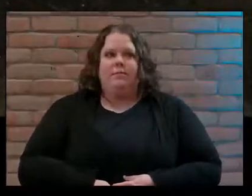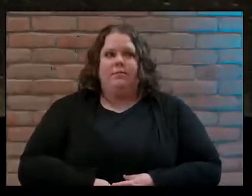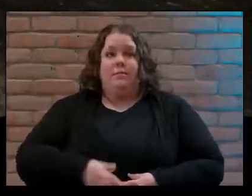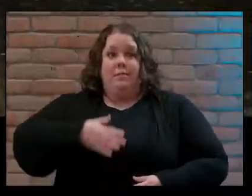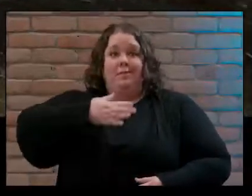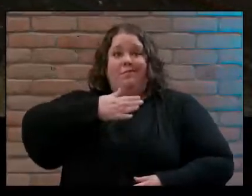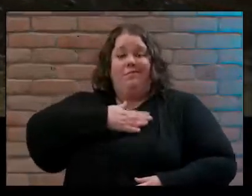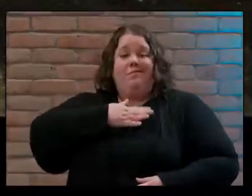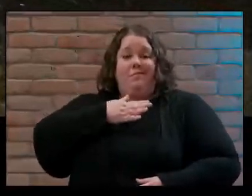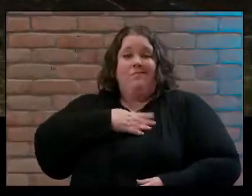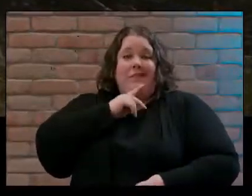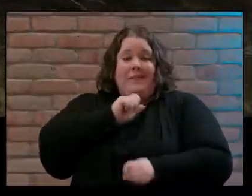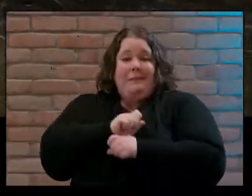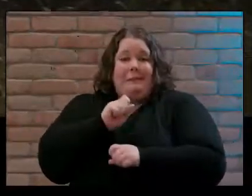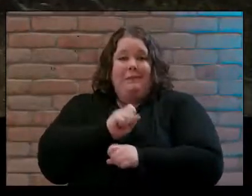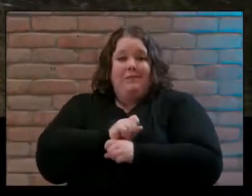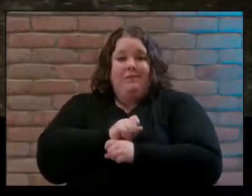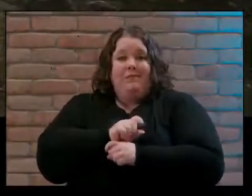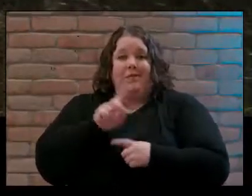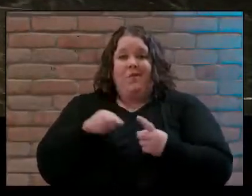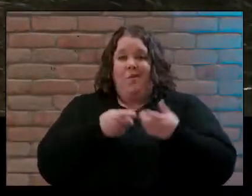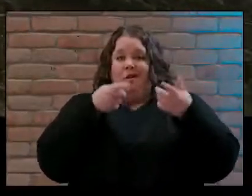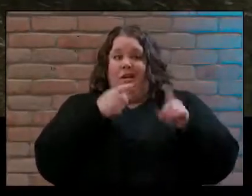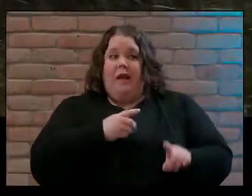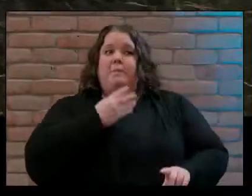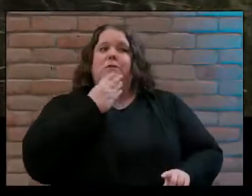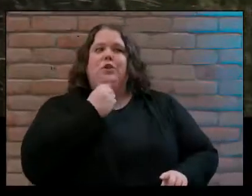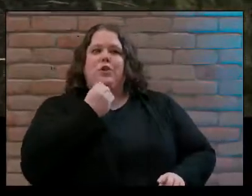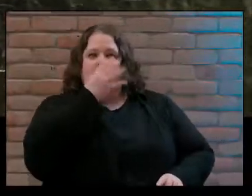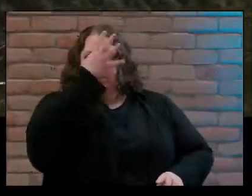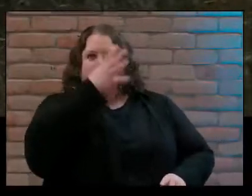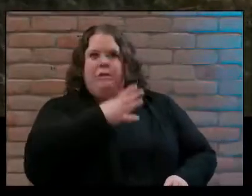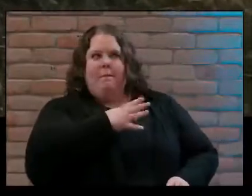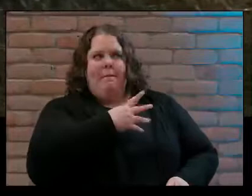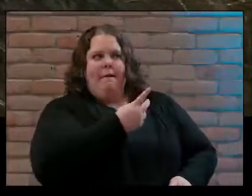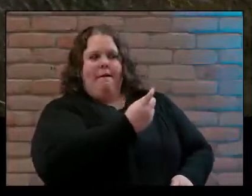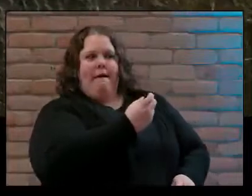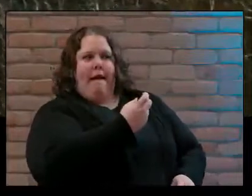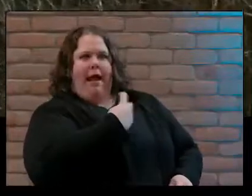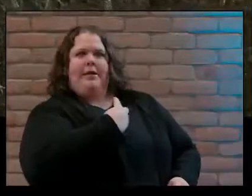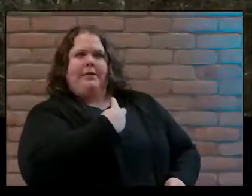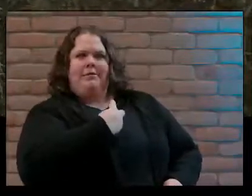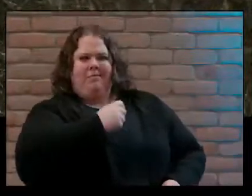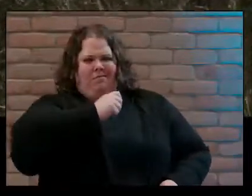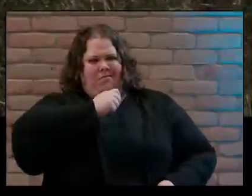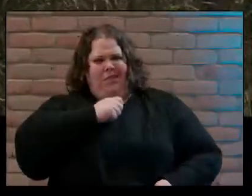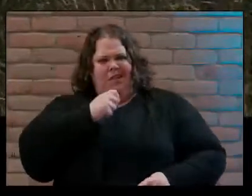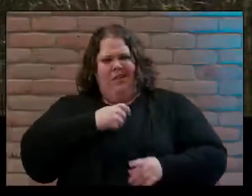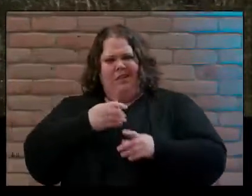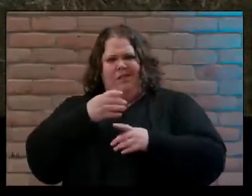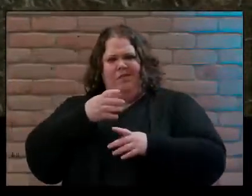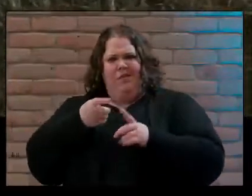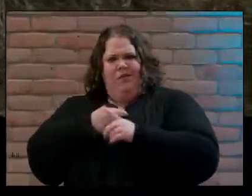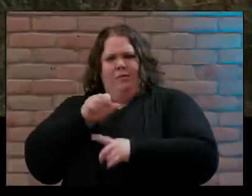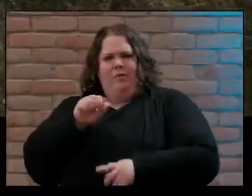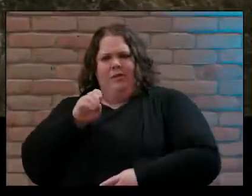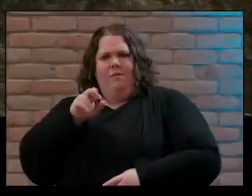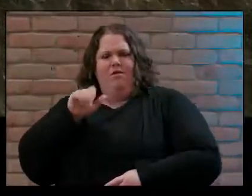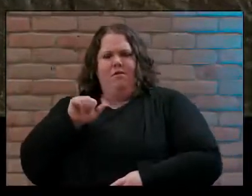when a Jewish man asked me a Samaritan for a trink